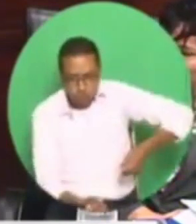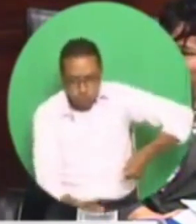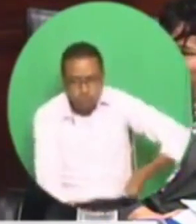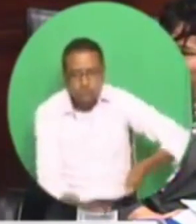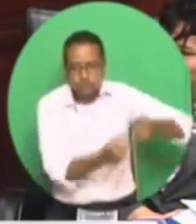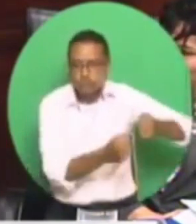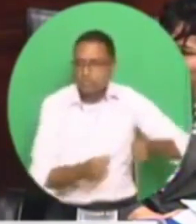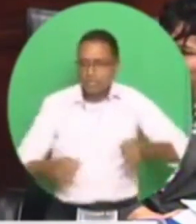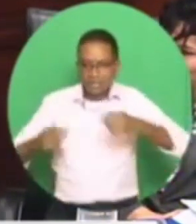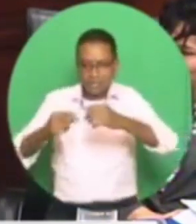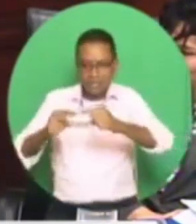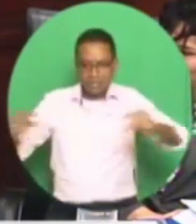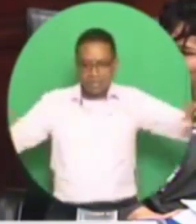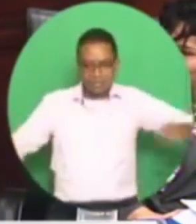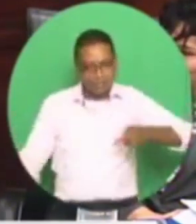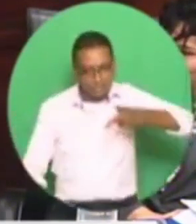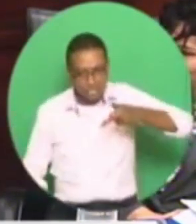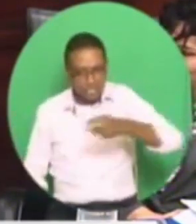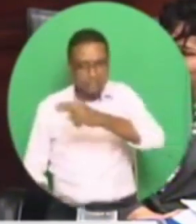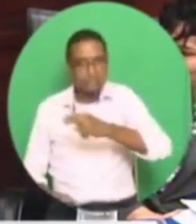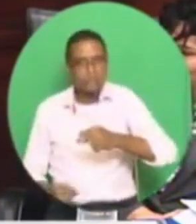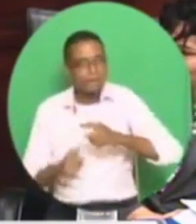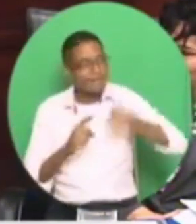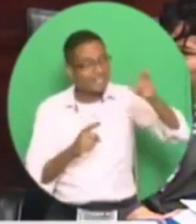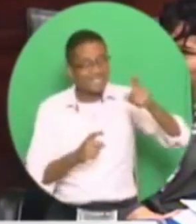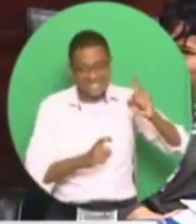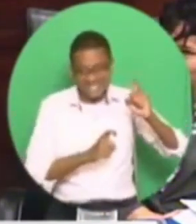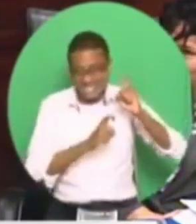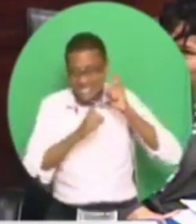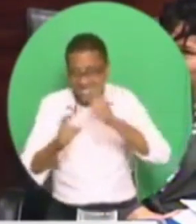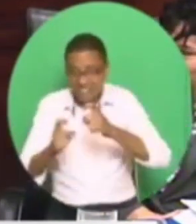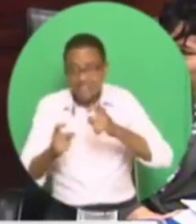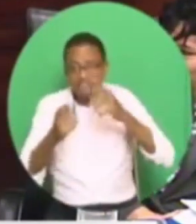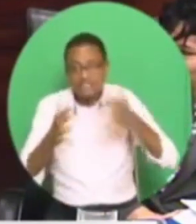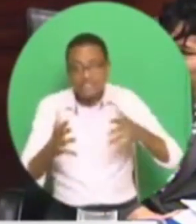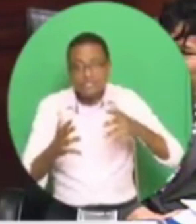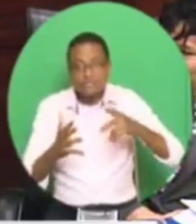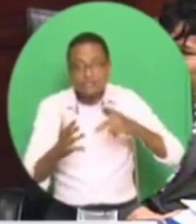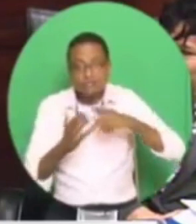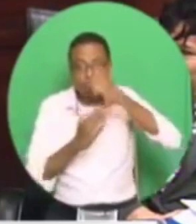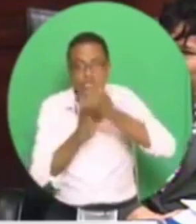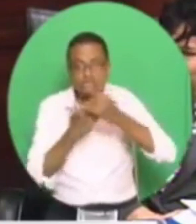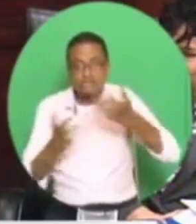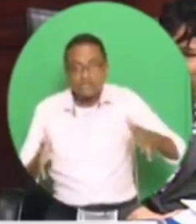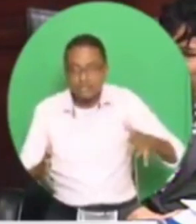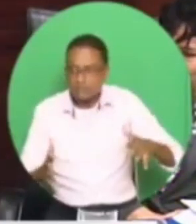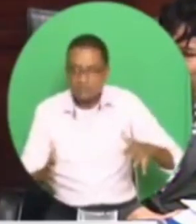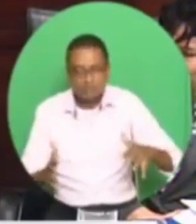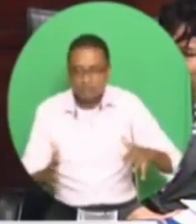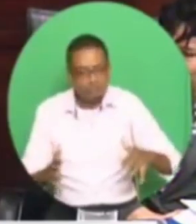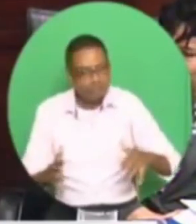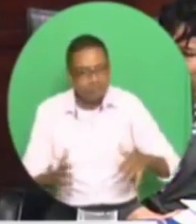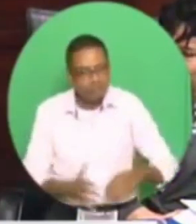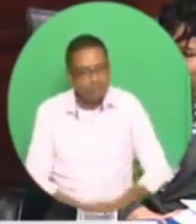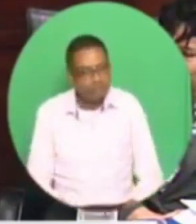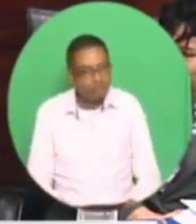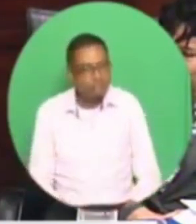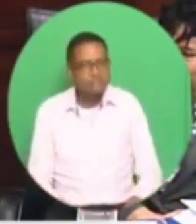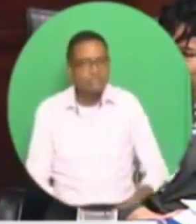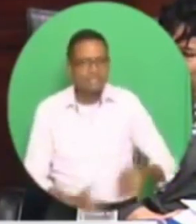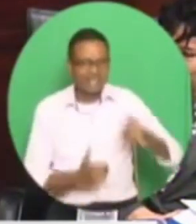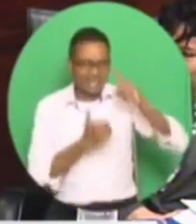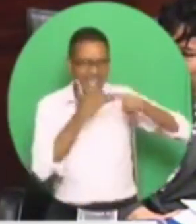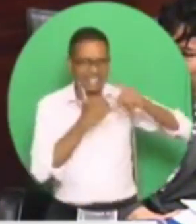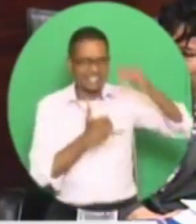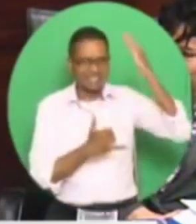will be delivered by any one of them. You see, Madam Speaker, I will speak to some of these issues. The last speaker before